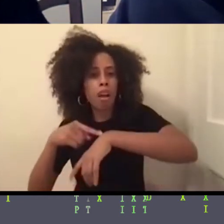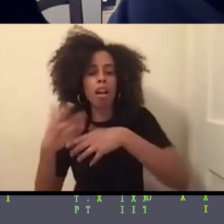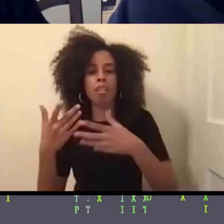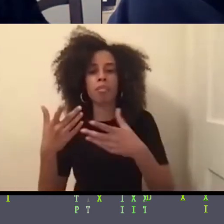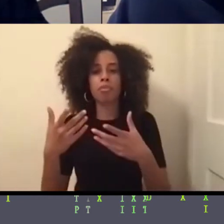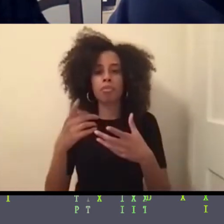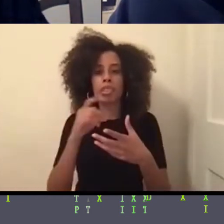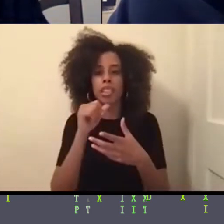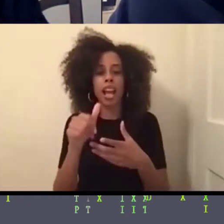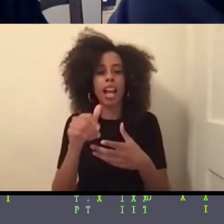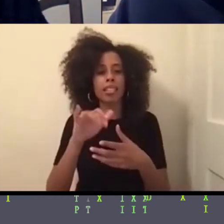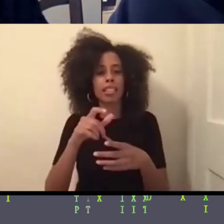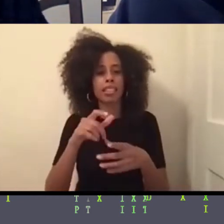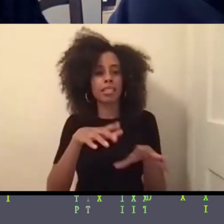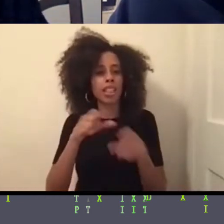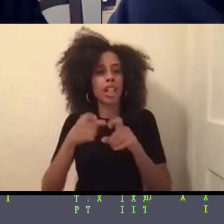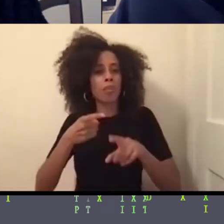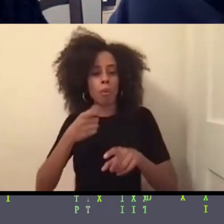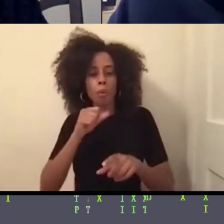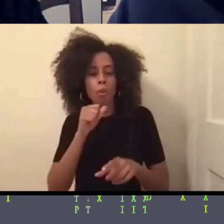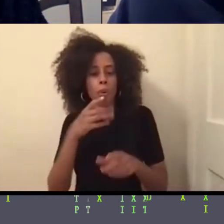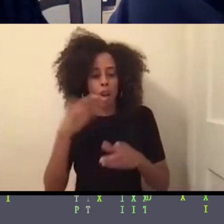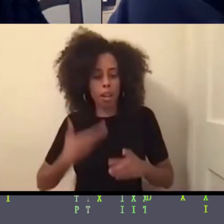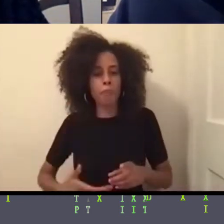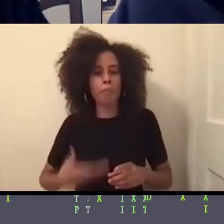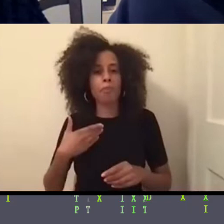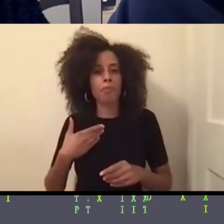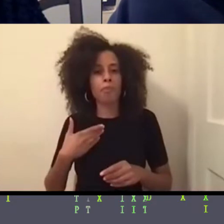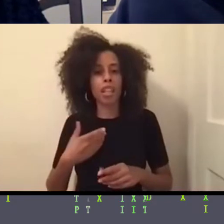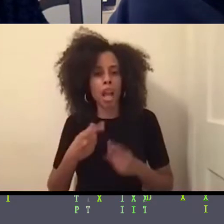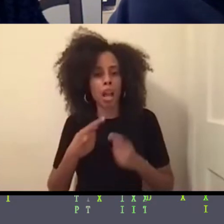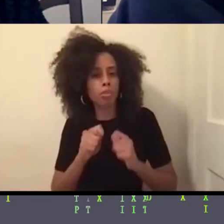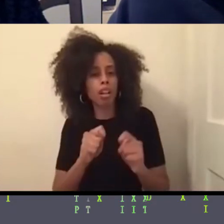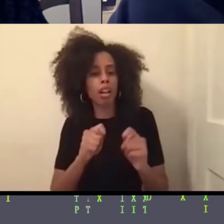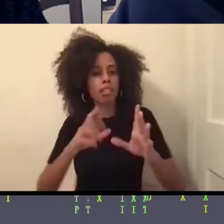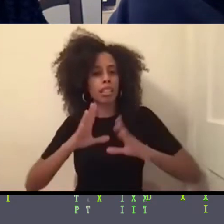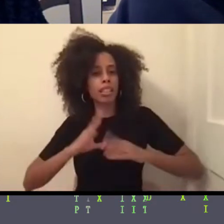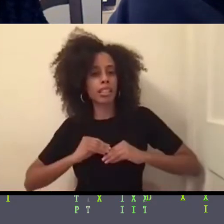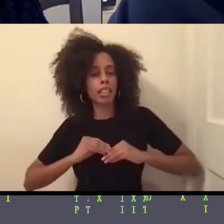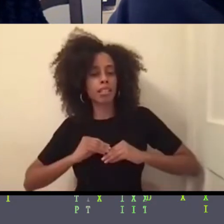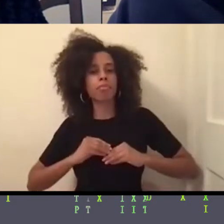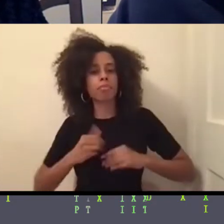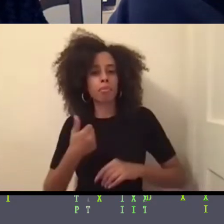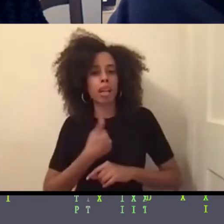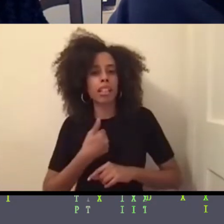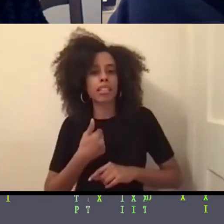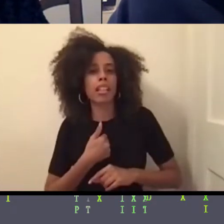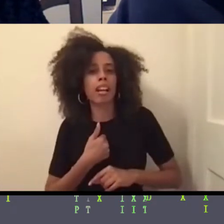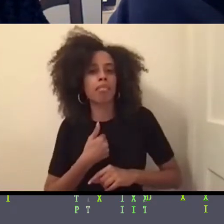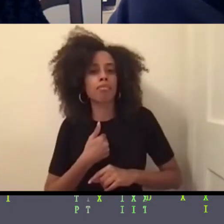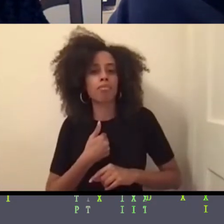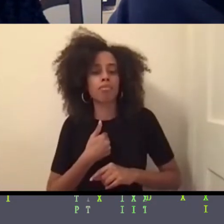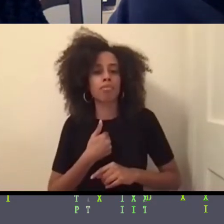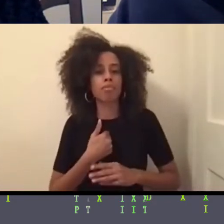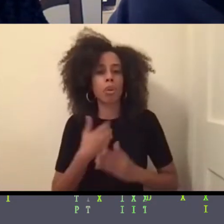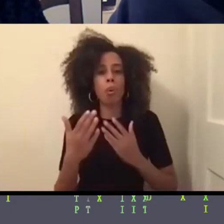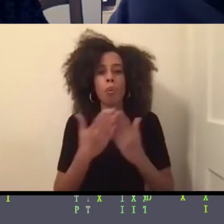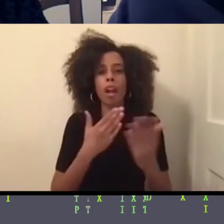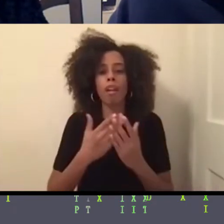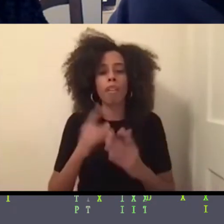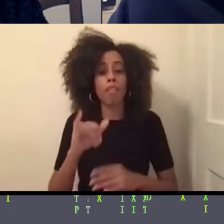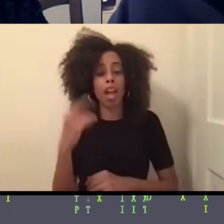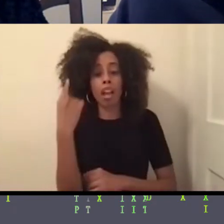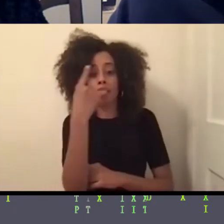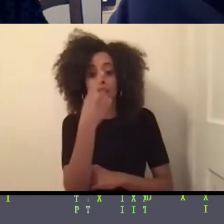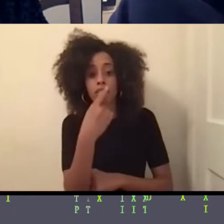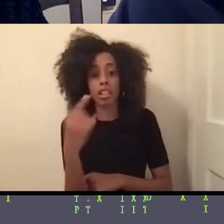on embracing myself, no matter what it's appearing to be. Um, I think that that has allowed me to kind of build the